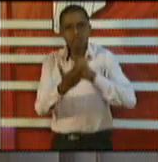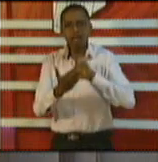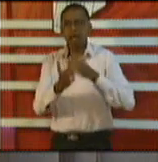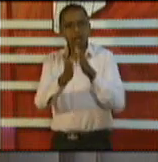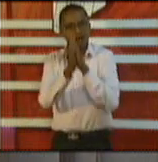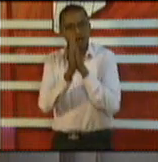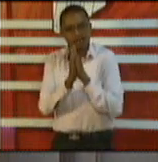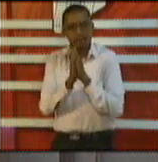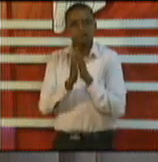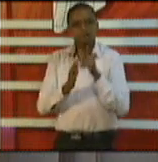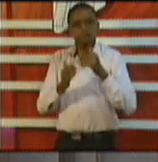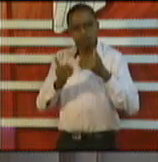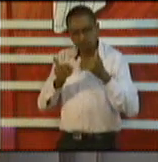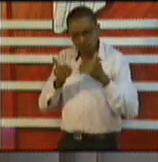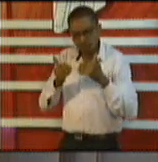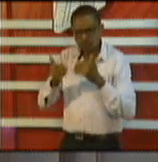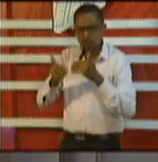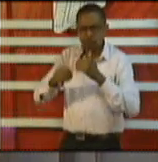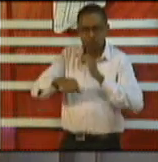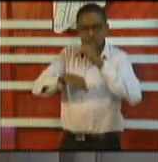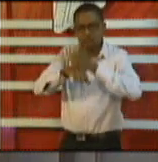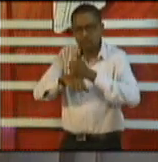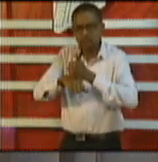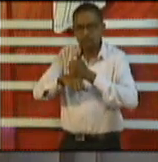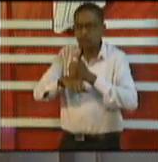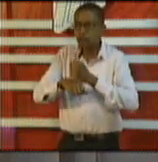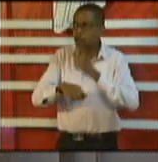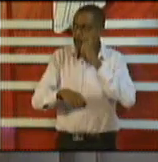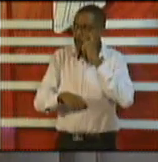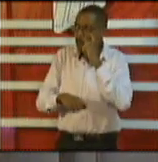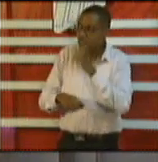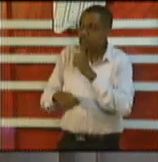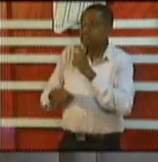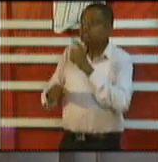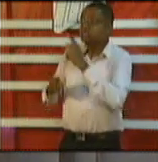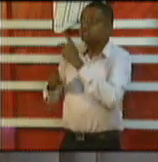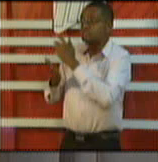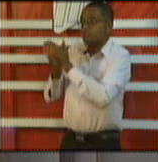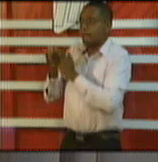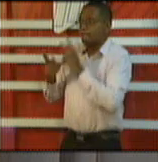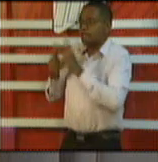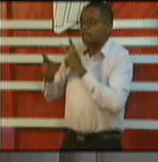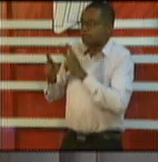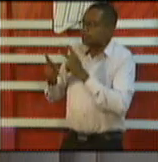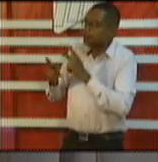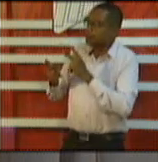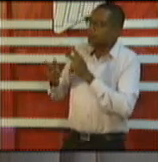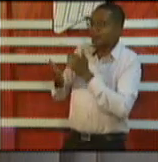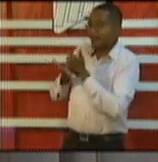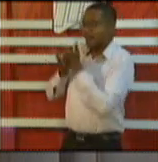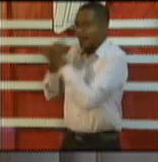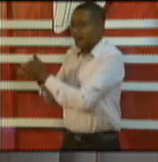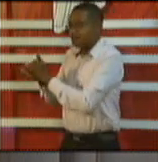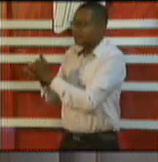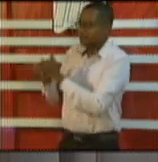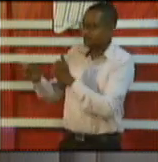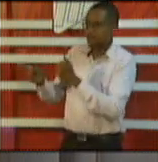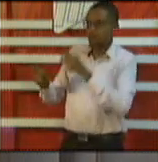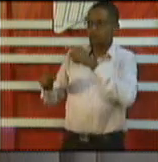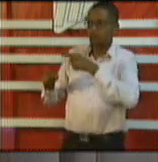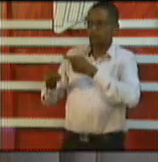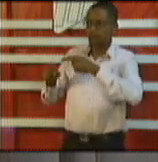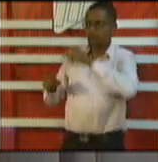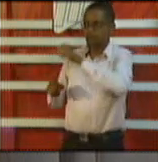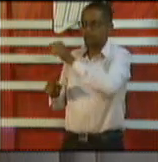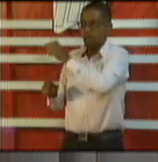we are finding persons transporting illegal migrants on land so a maxi driver or persons in panel